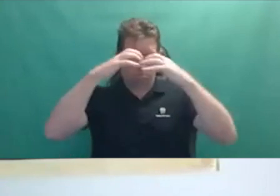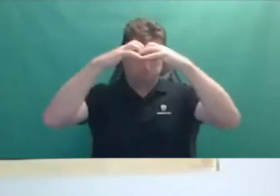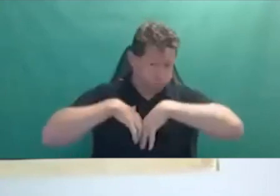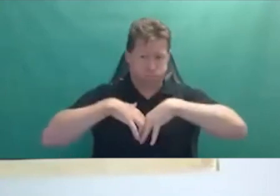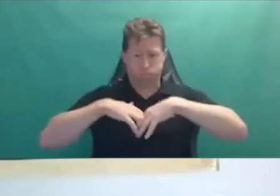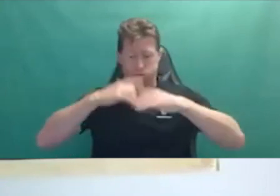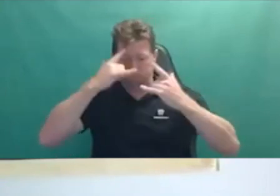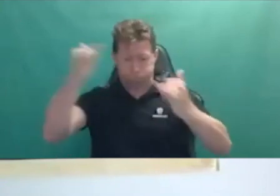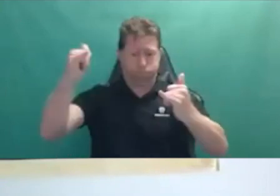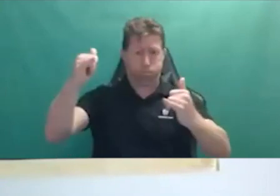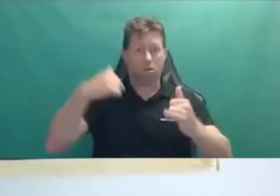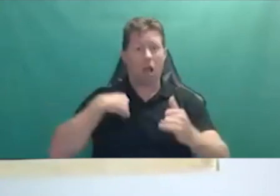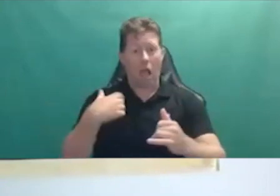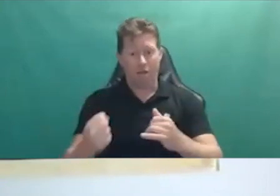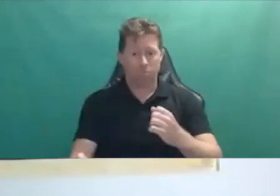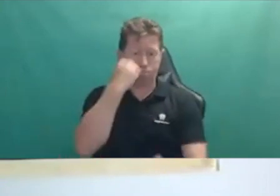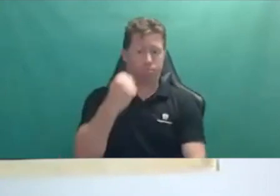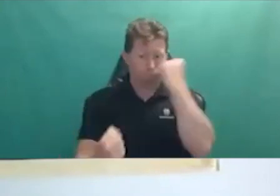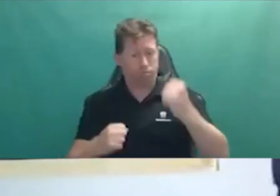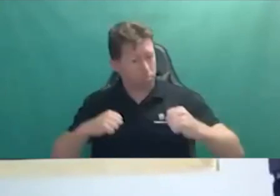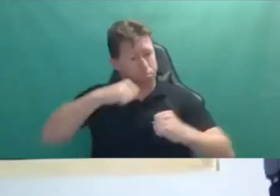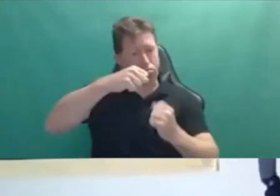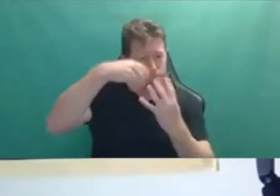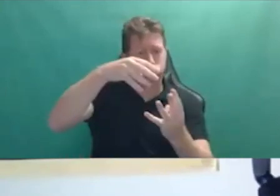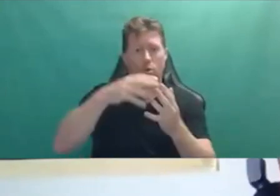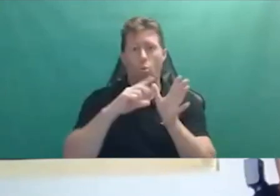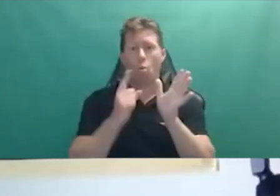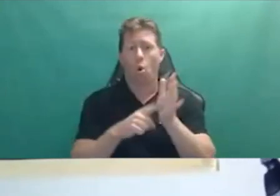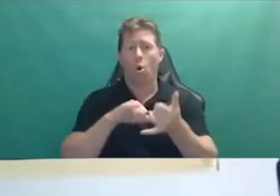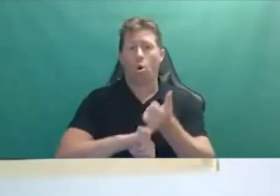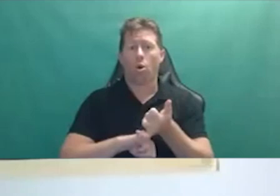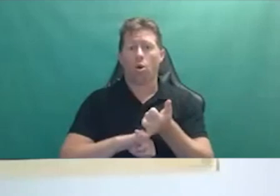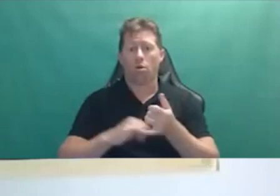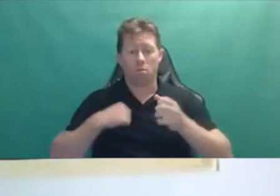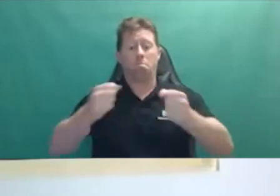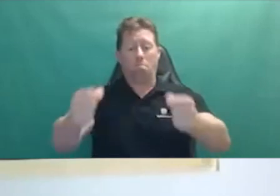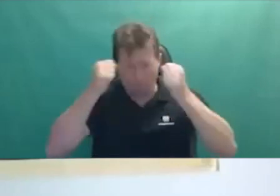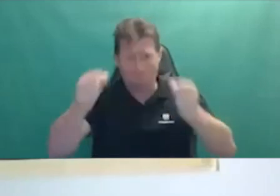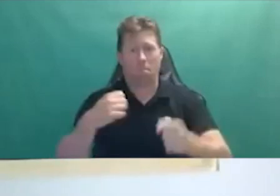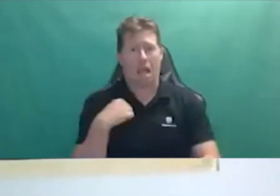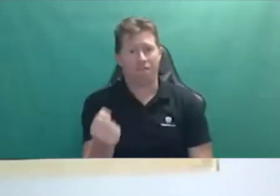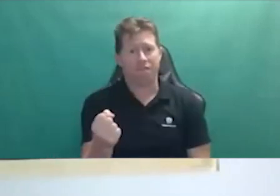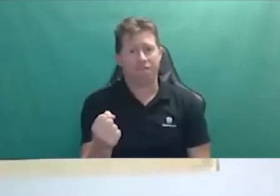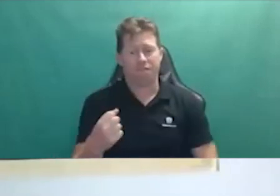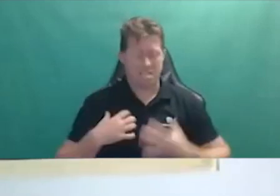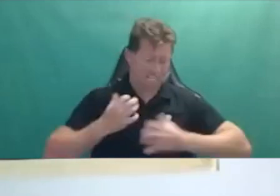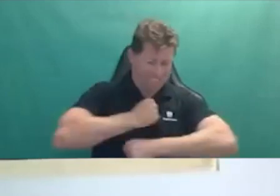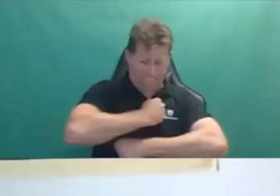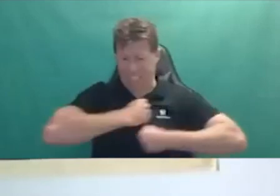I hit myself, I hit walls, I headbutt walls, I tear my clothing off.